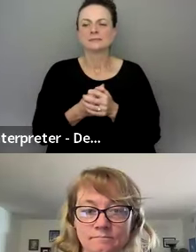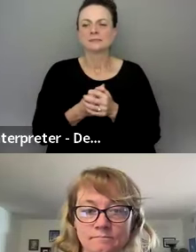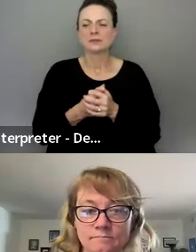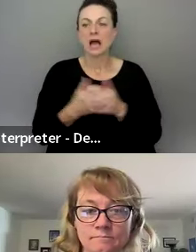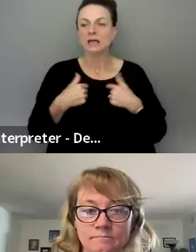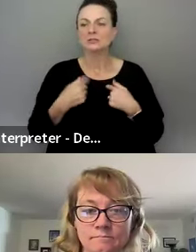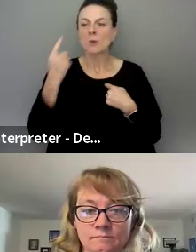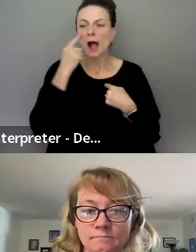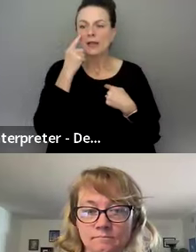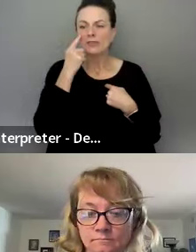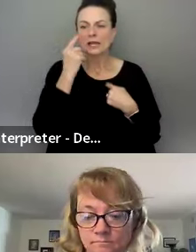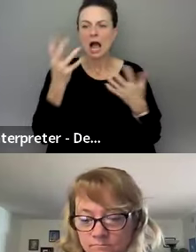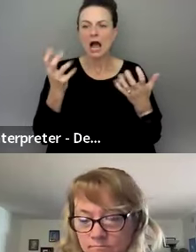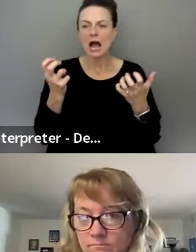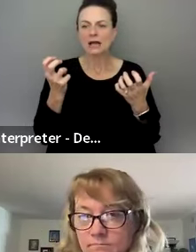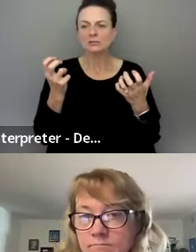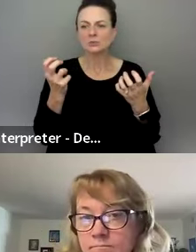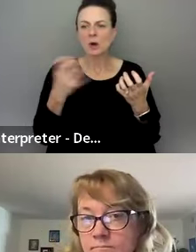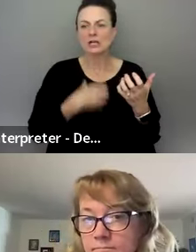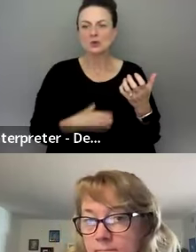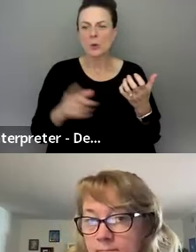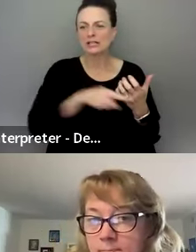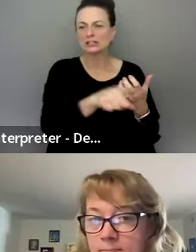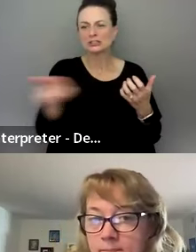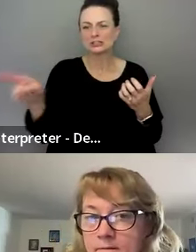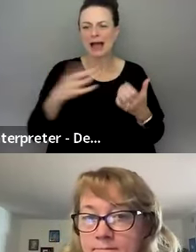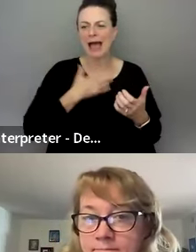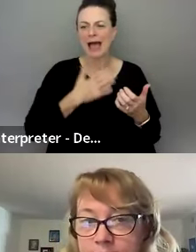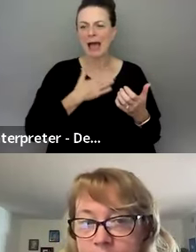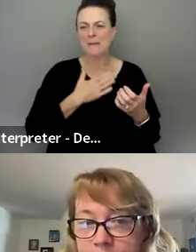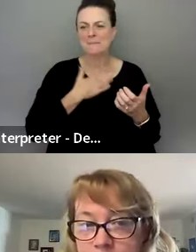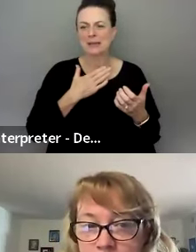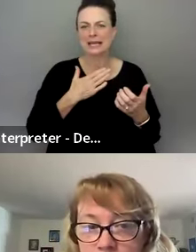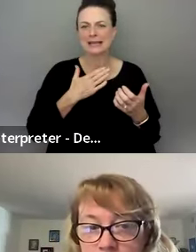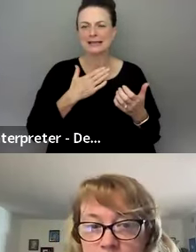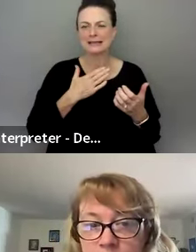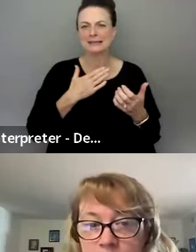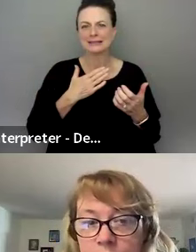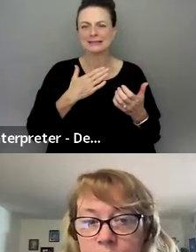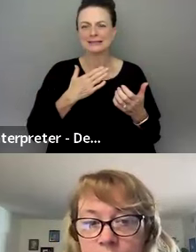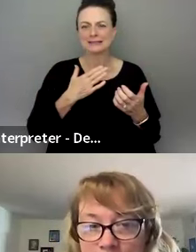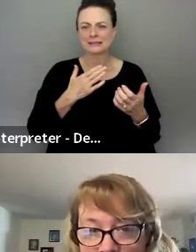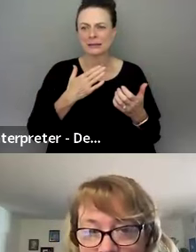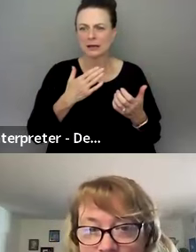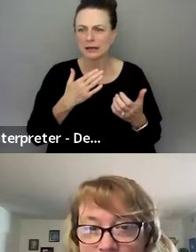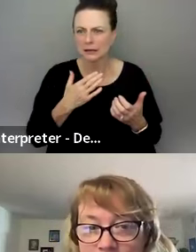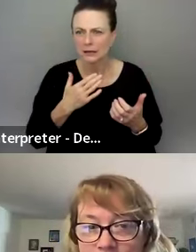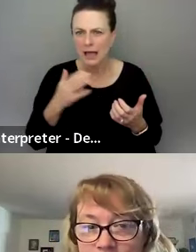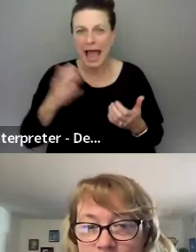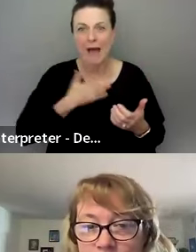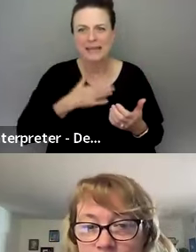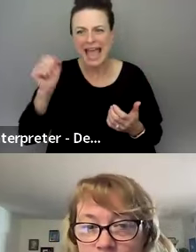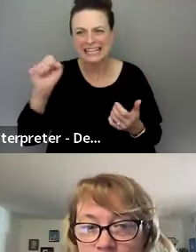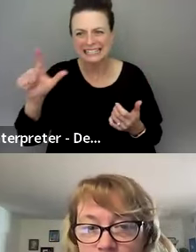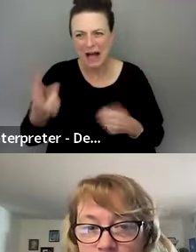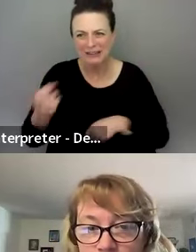so I think, uh, I just wanted to wish everyone a happy, belated happy IDSL day. So did